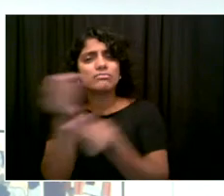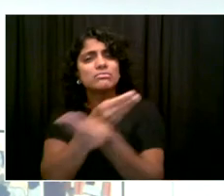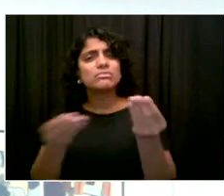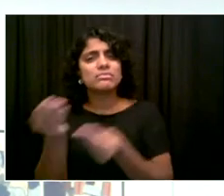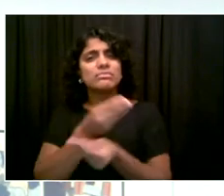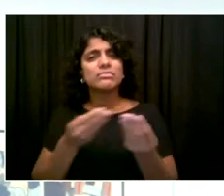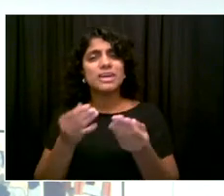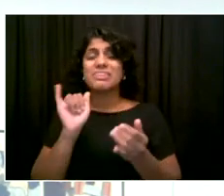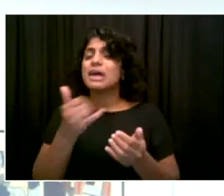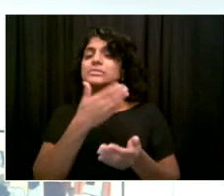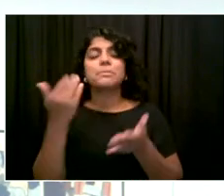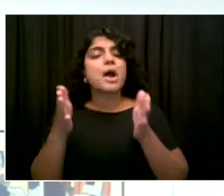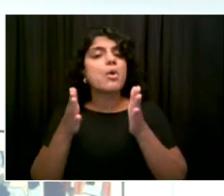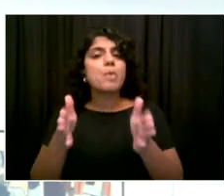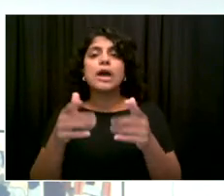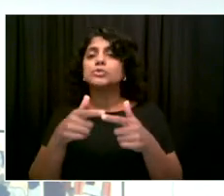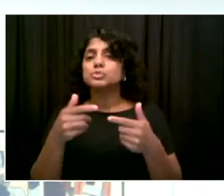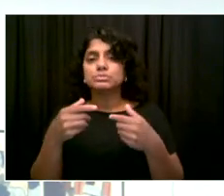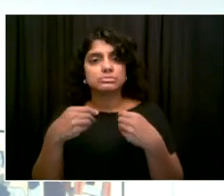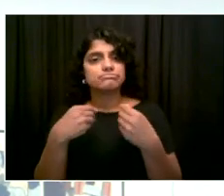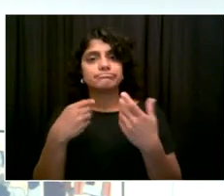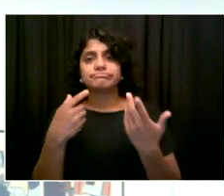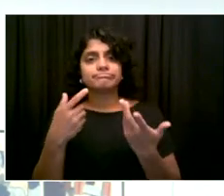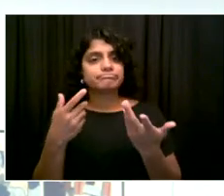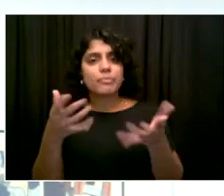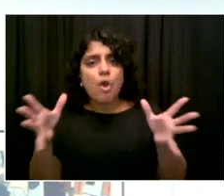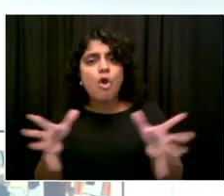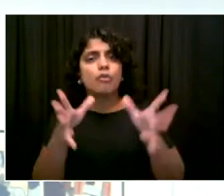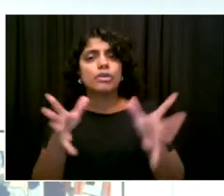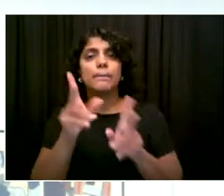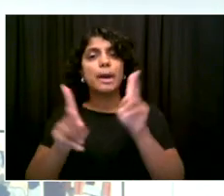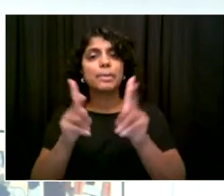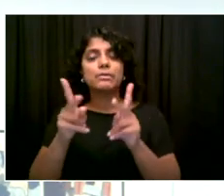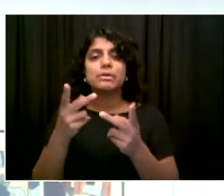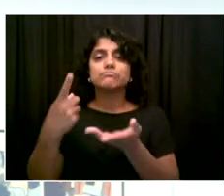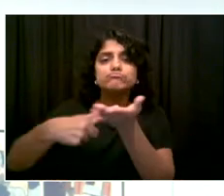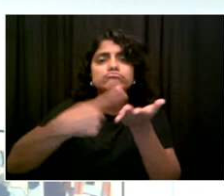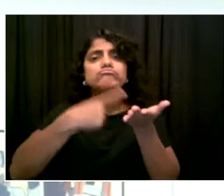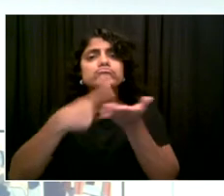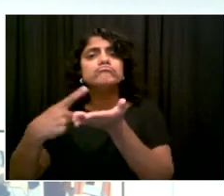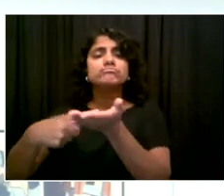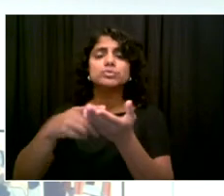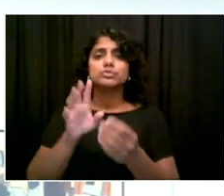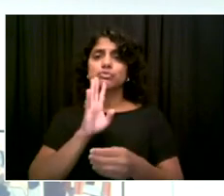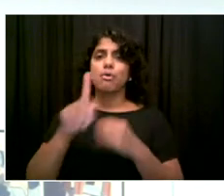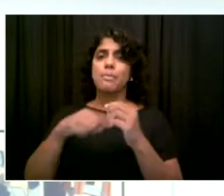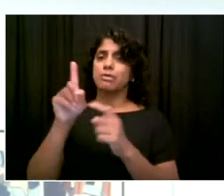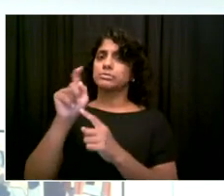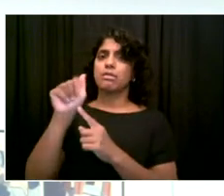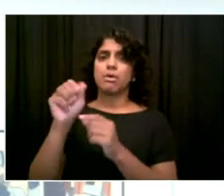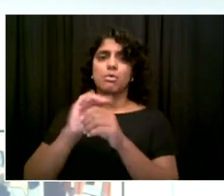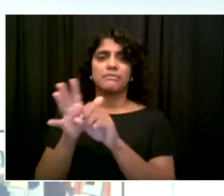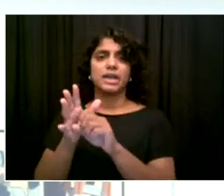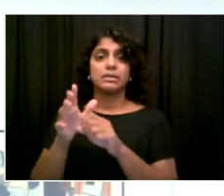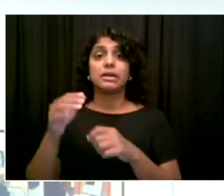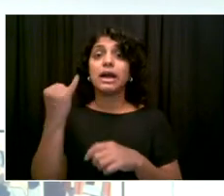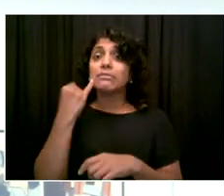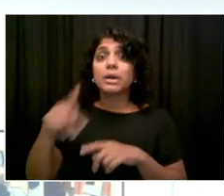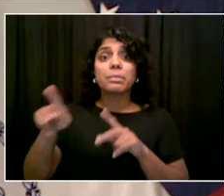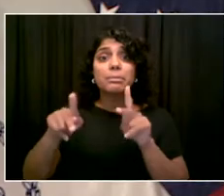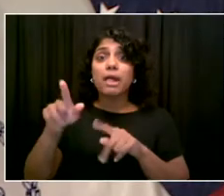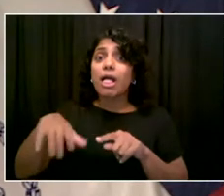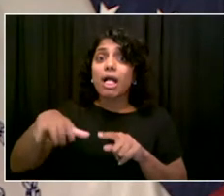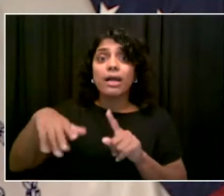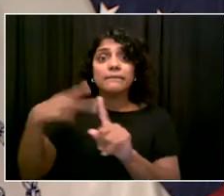it is a dangerous time to remain unvaccinated, particularly because of the new variants that are circulating. Thank you very much.